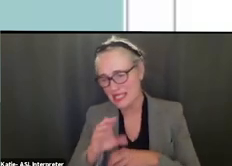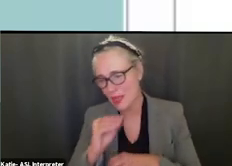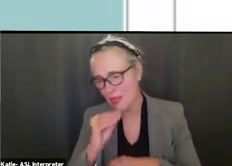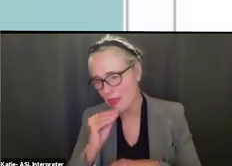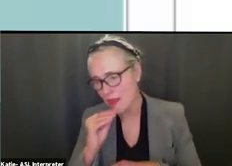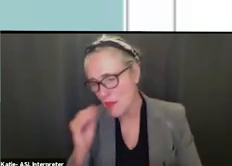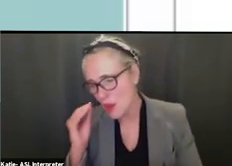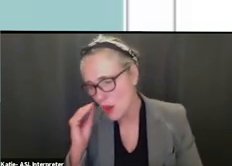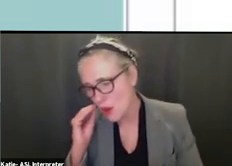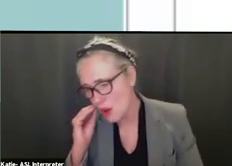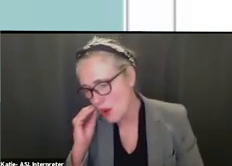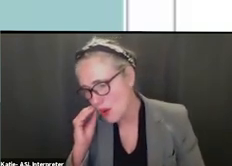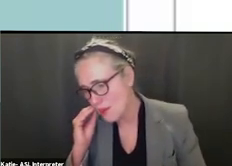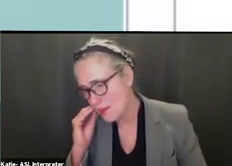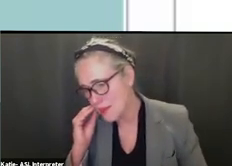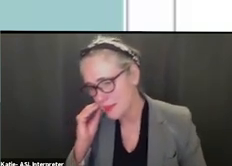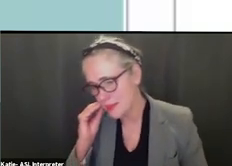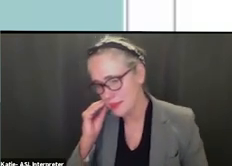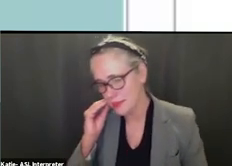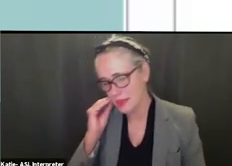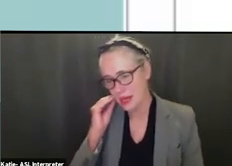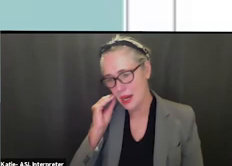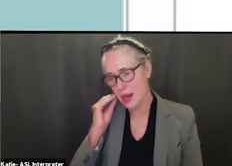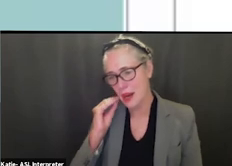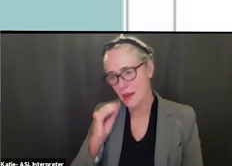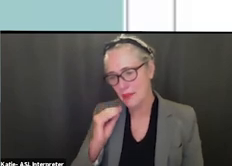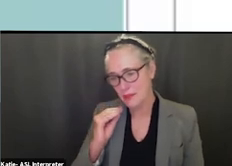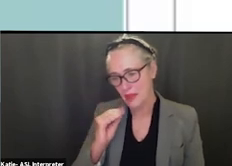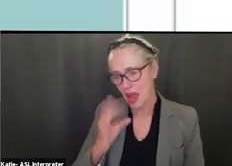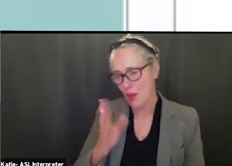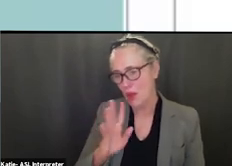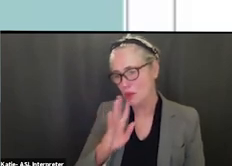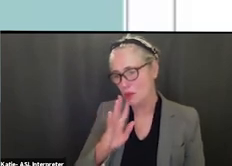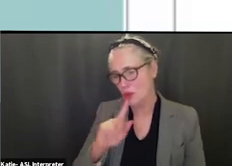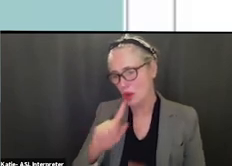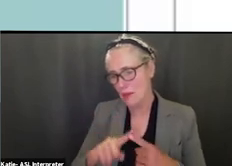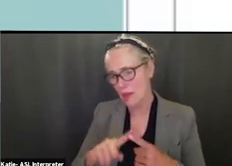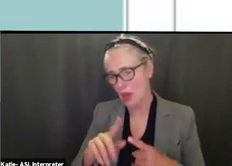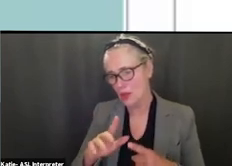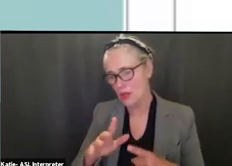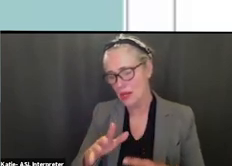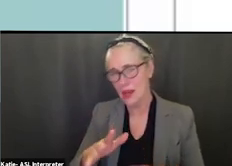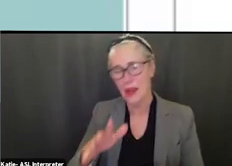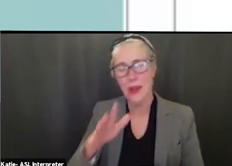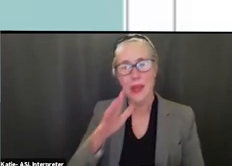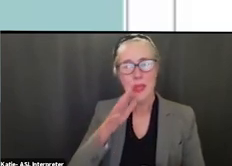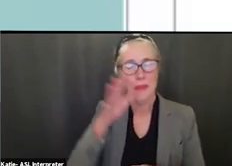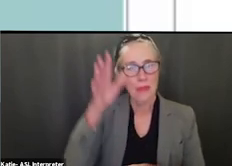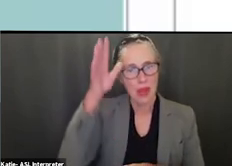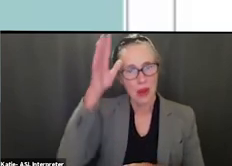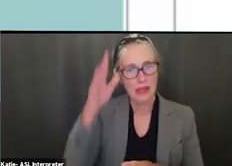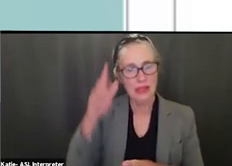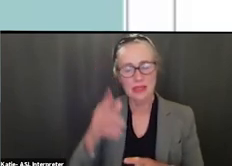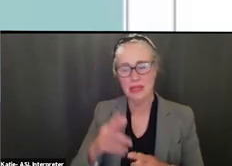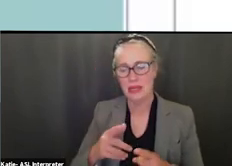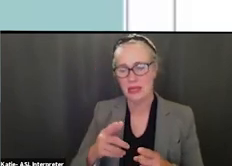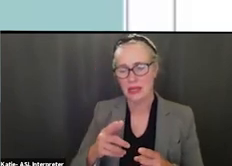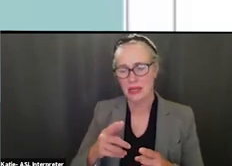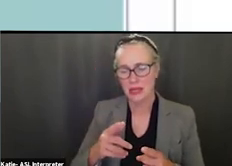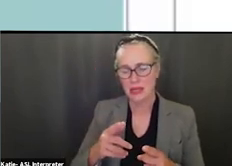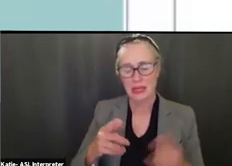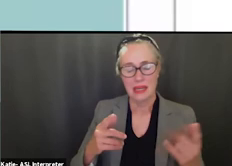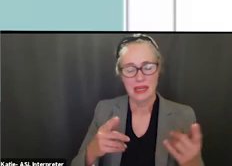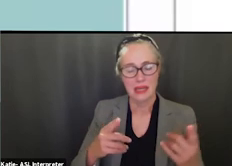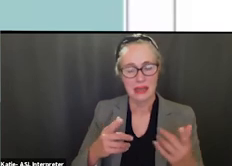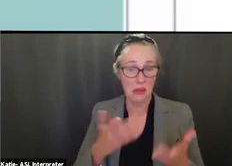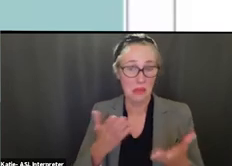the parents or the family members about what's going on and that in itself can be interesting depending on the dynamics of